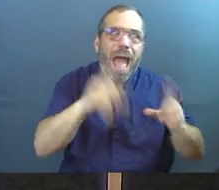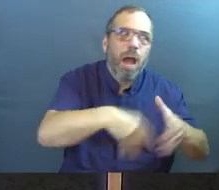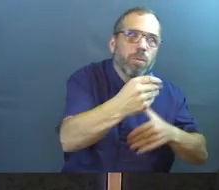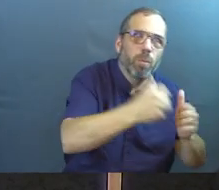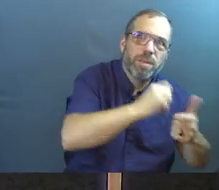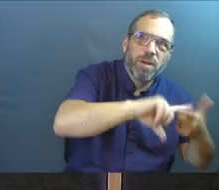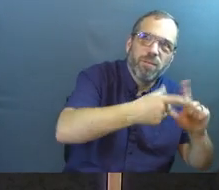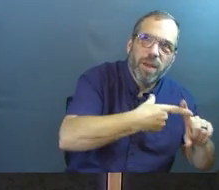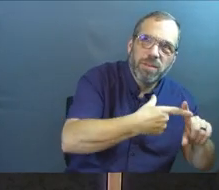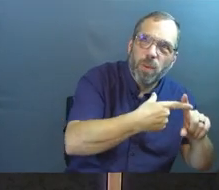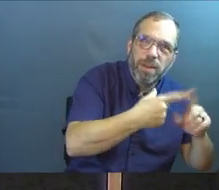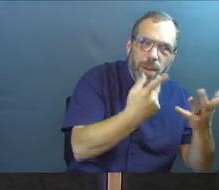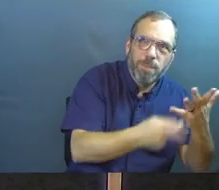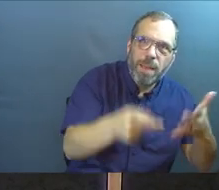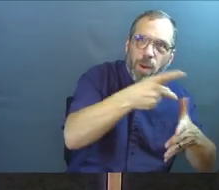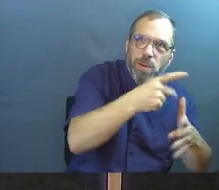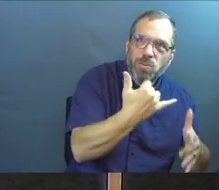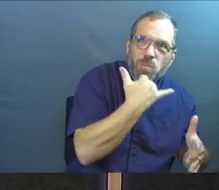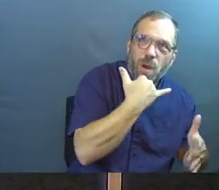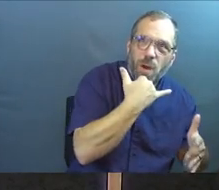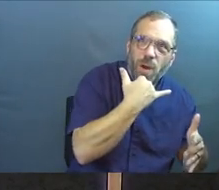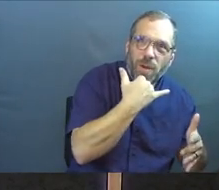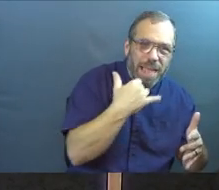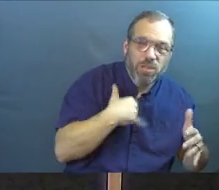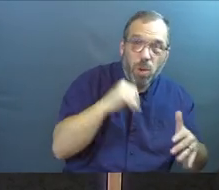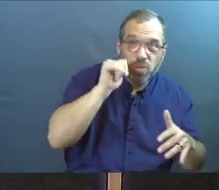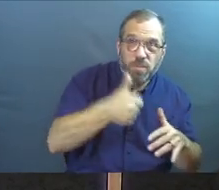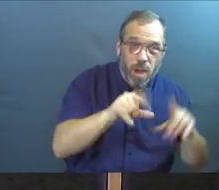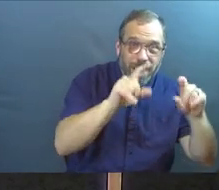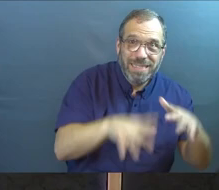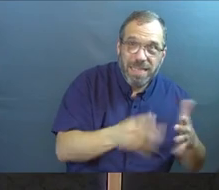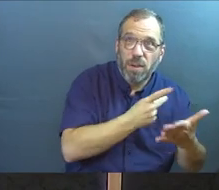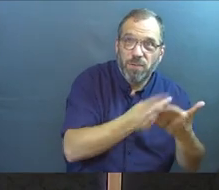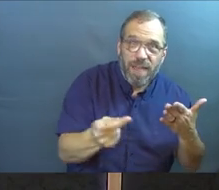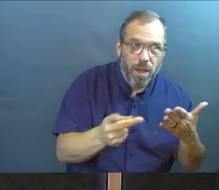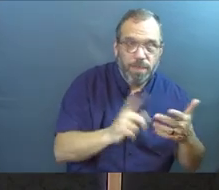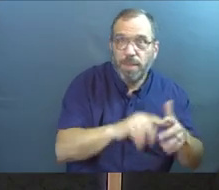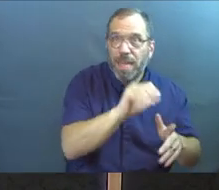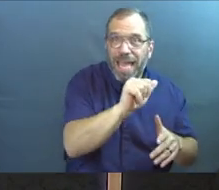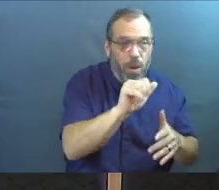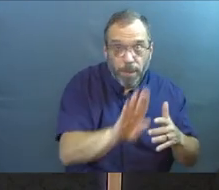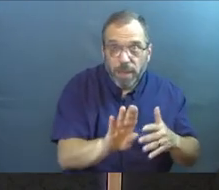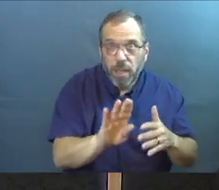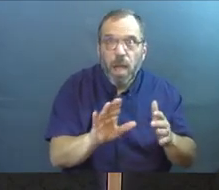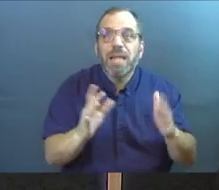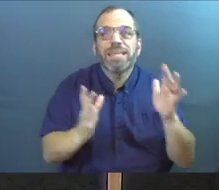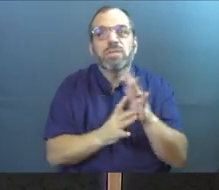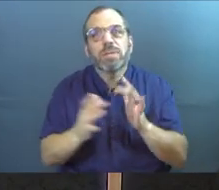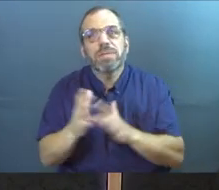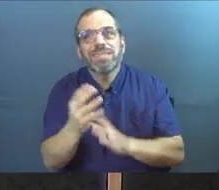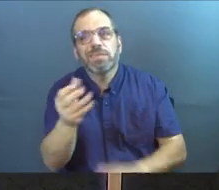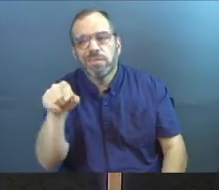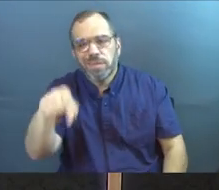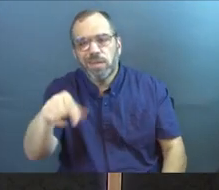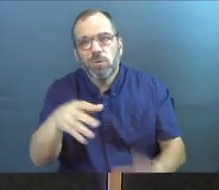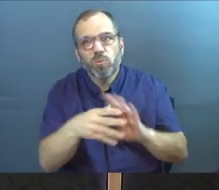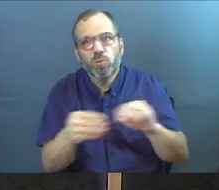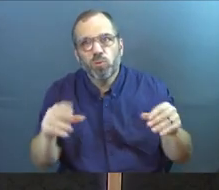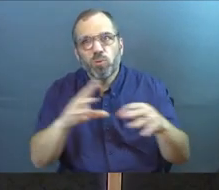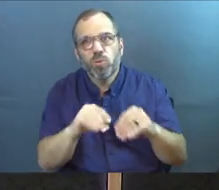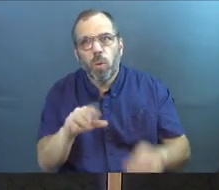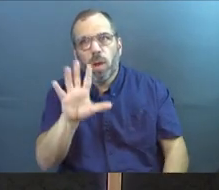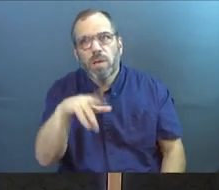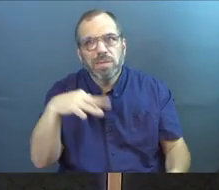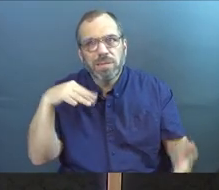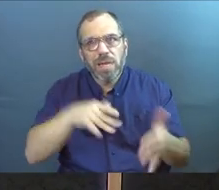Do you see how other priorities came in? And I'm not going to get the A on the test. I'm going to get the B on the test. Maybe that's what Jesus has given us is